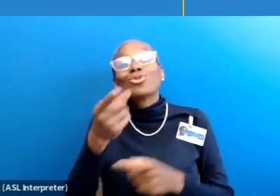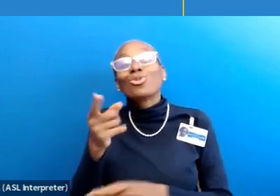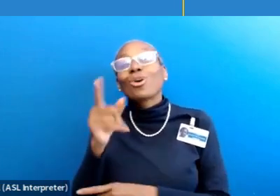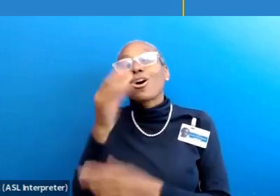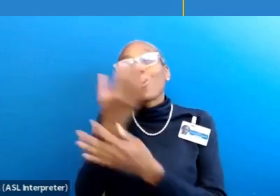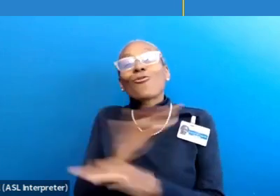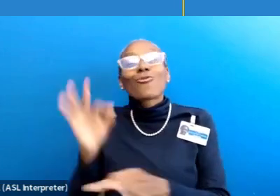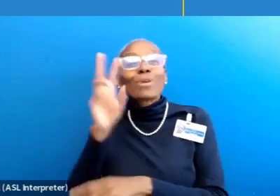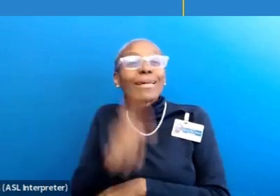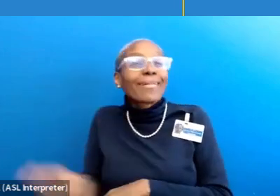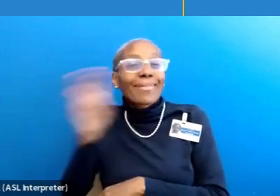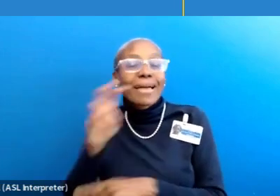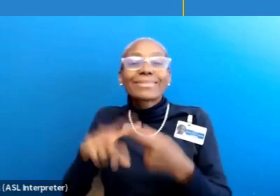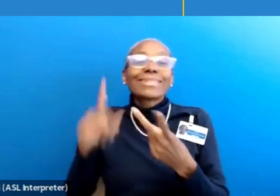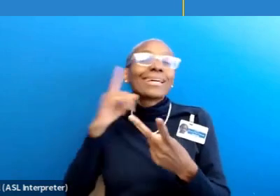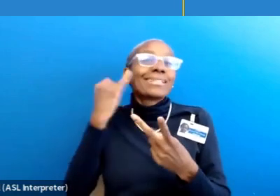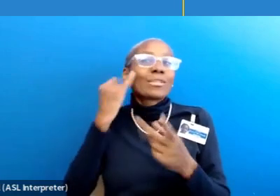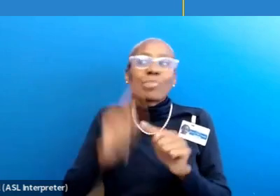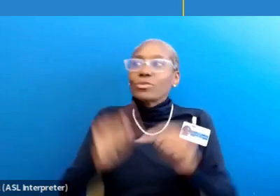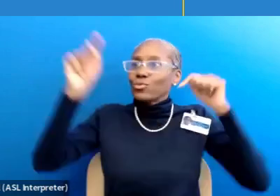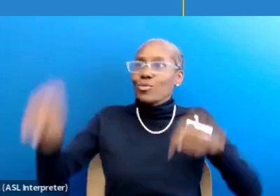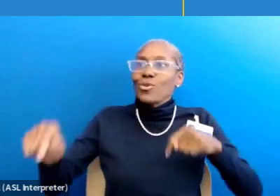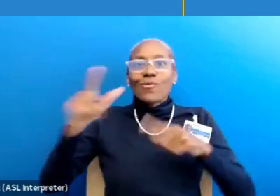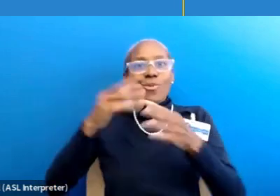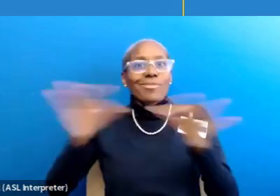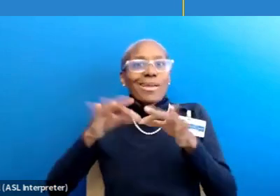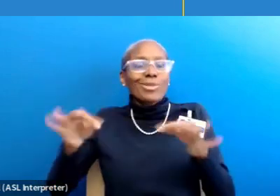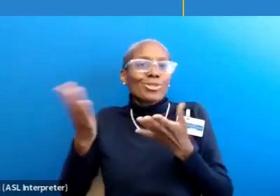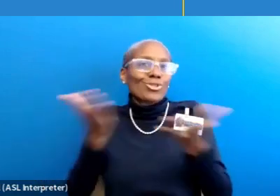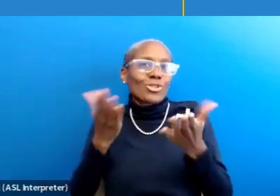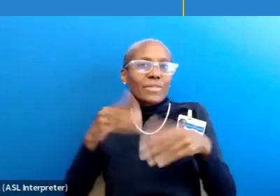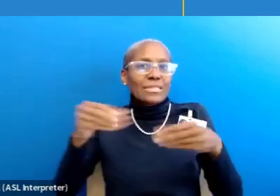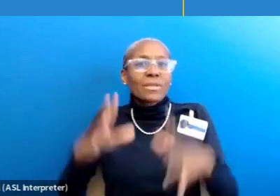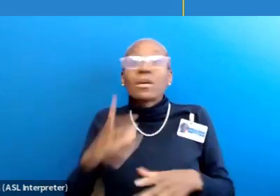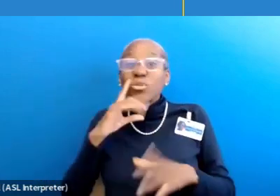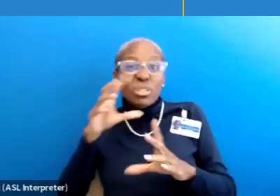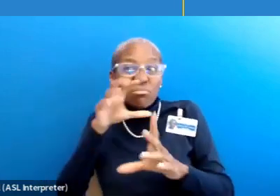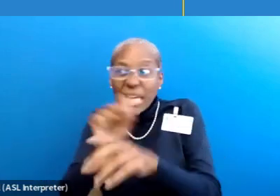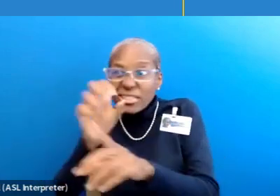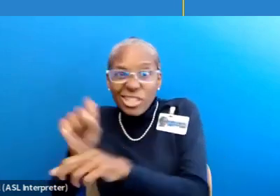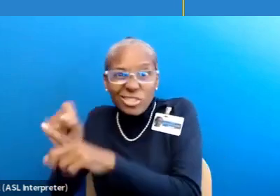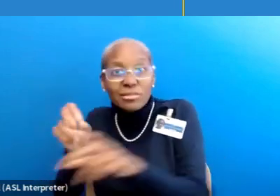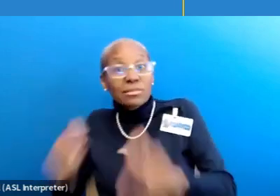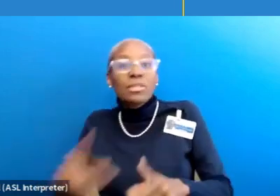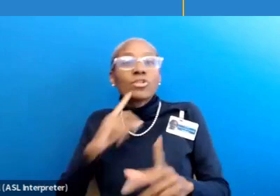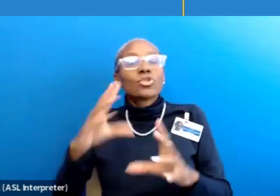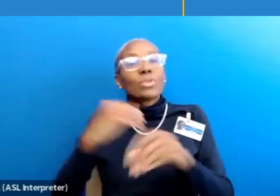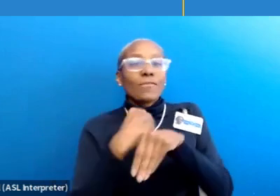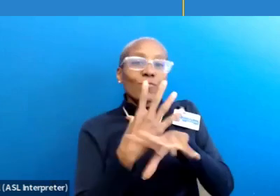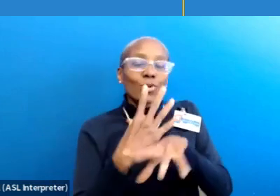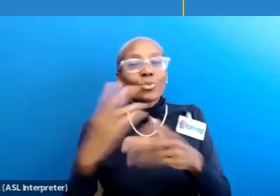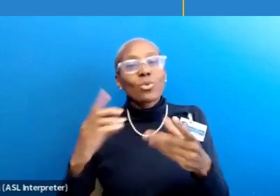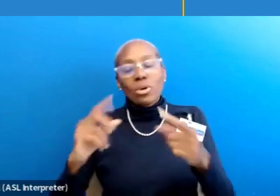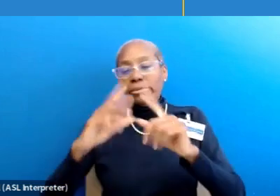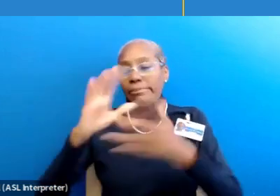What if you work remotely for a language service vendor? You can still seek out opportunities to engage in virtual or hybrid